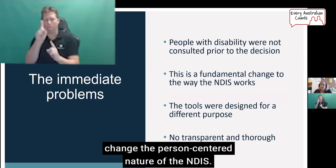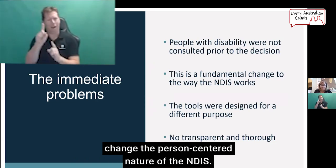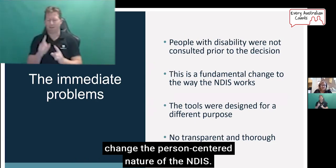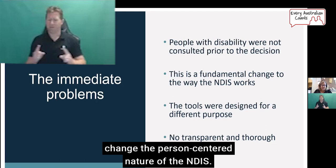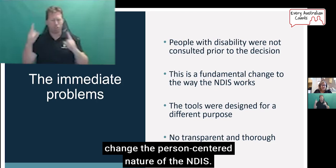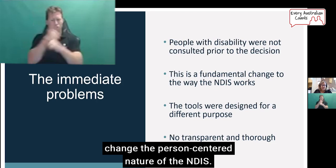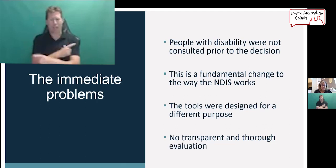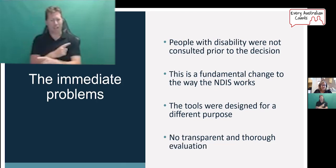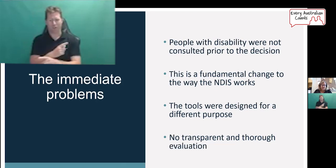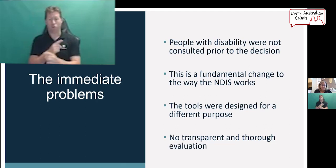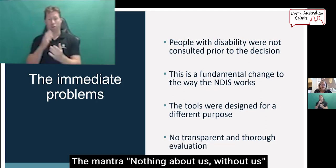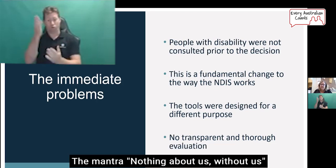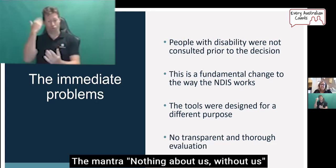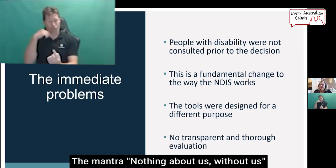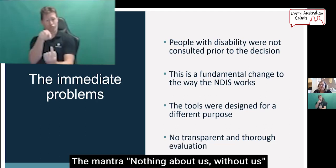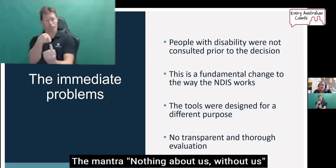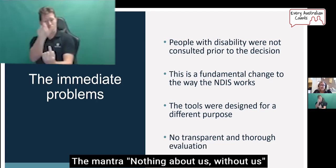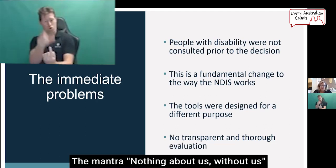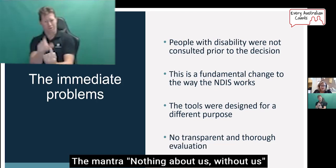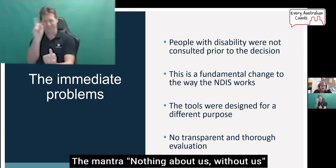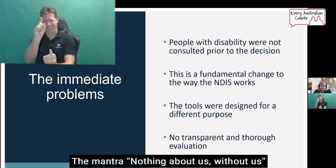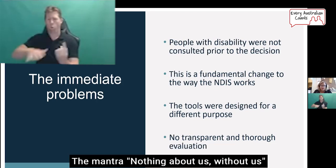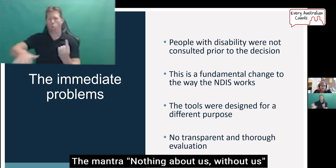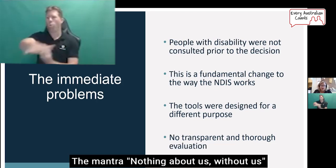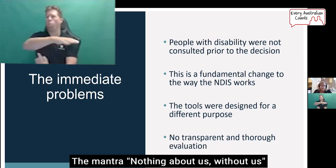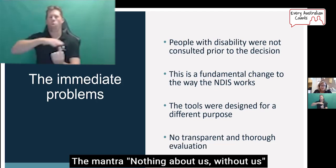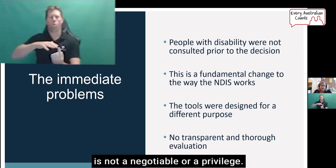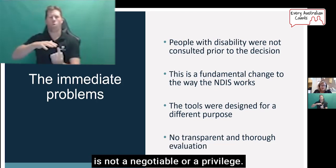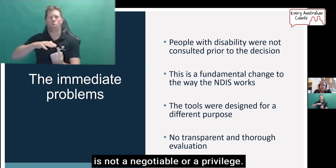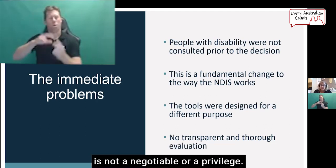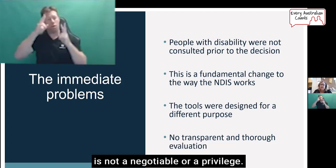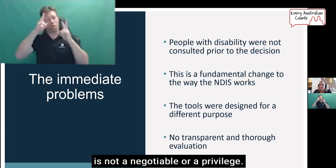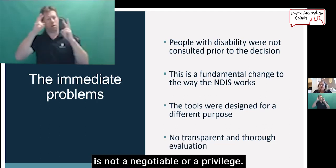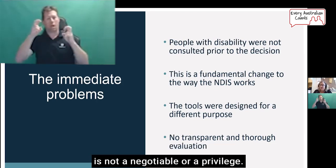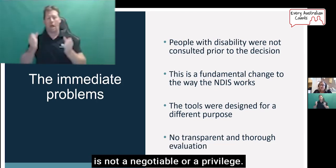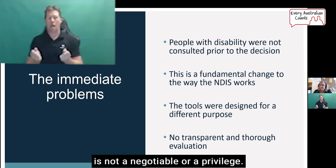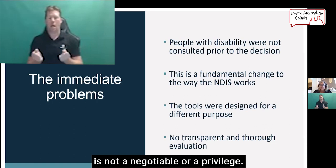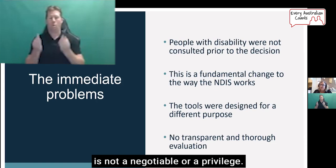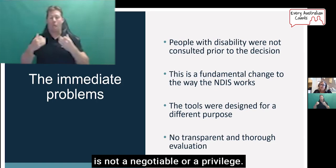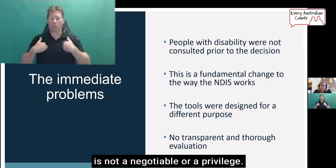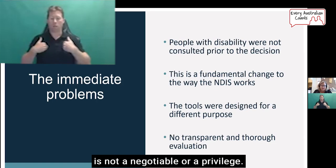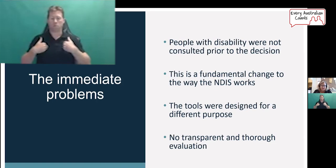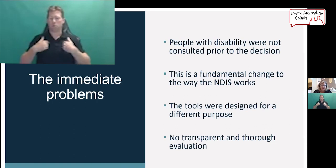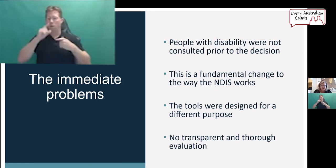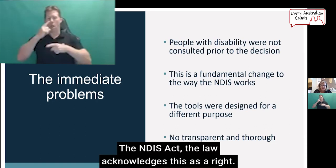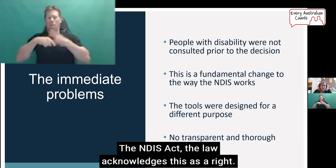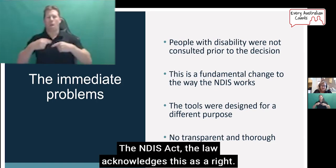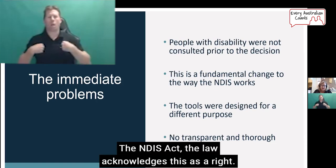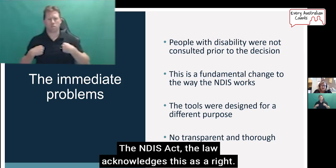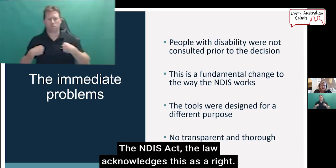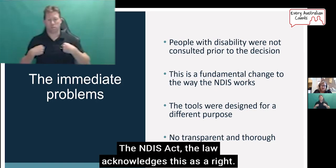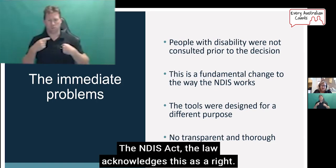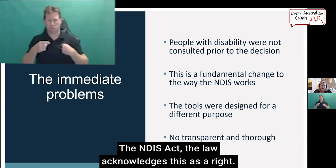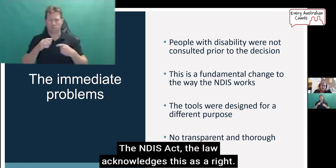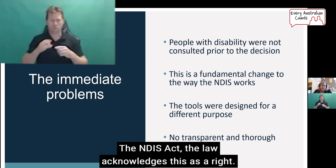nature of the NDIS. The mantra, nothing about us without us, is not a negotiable or a privilege. The